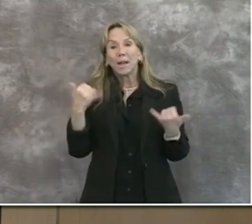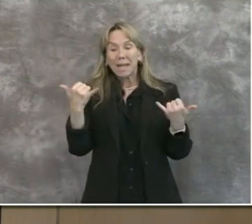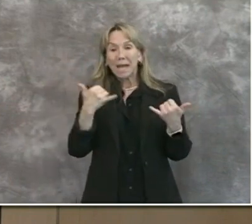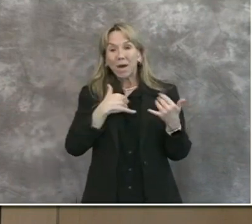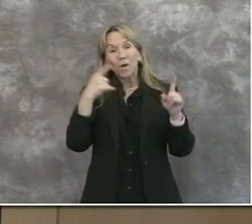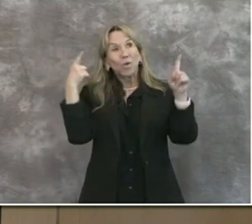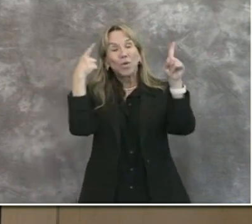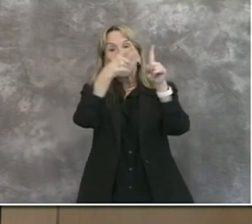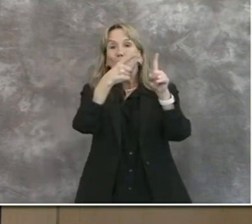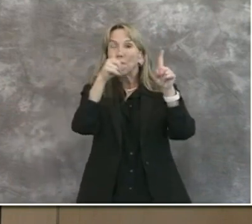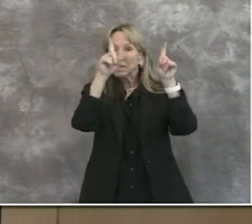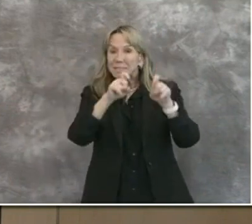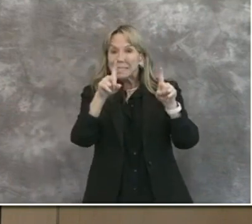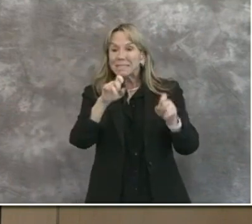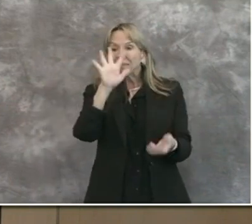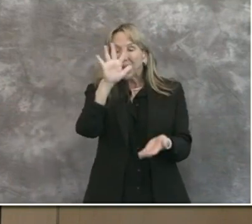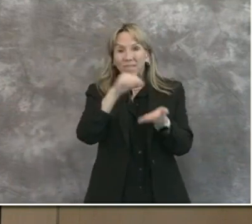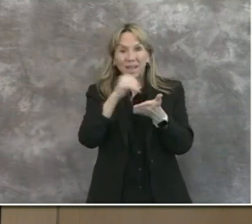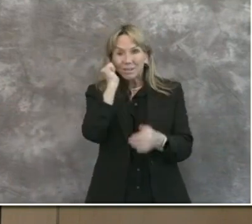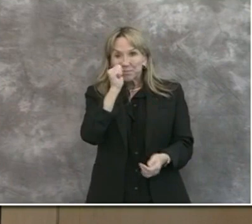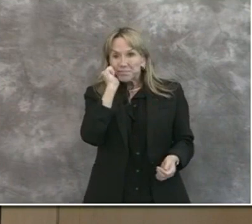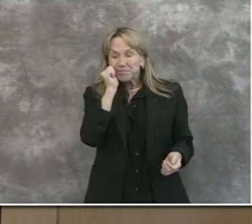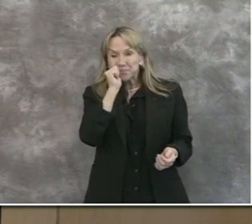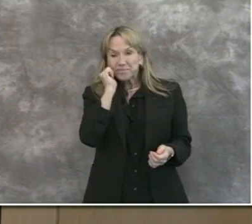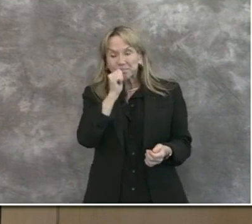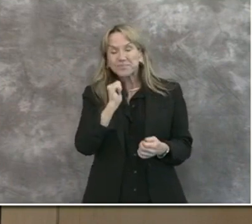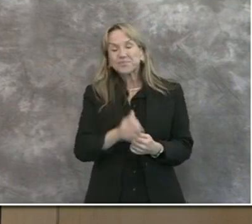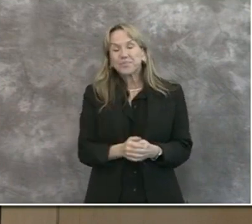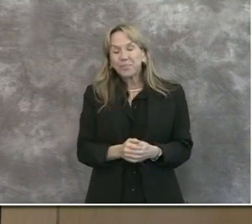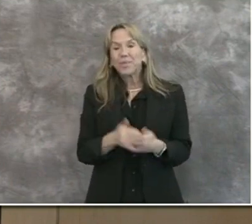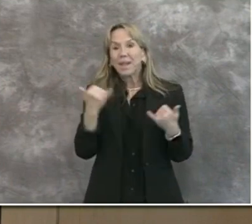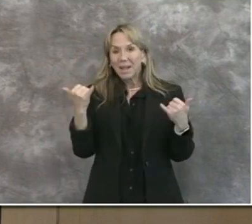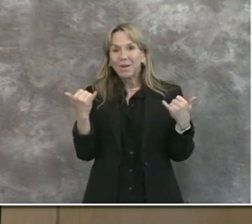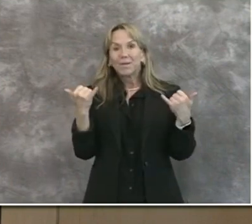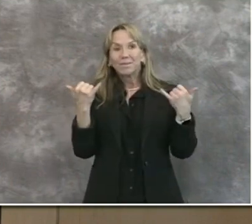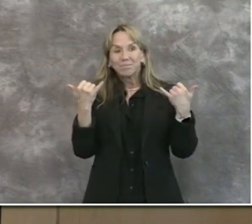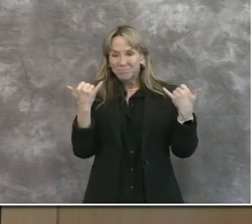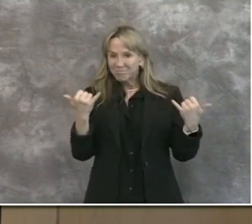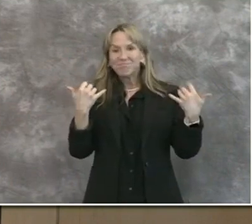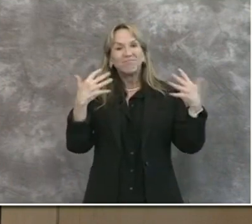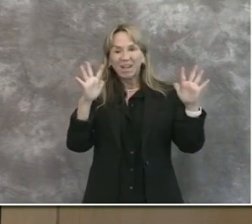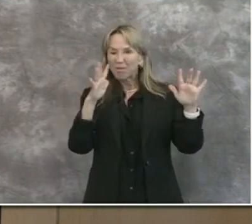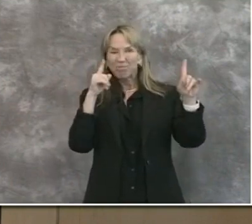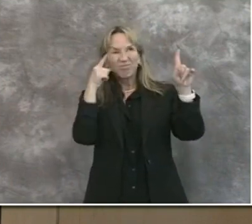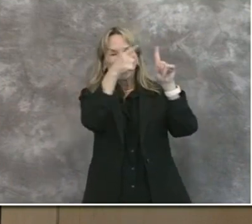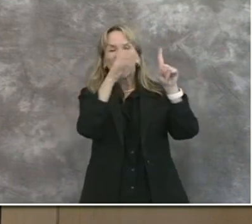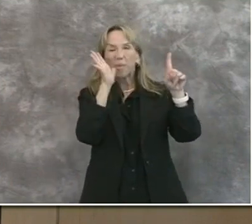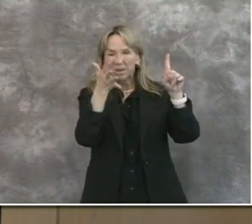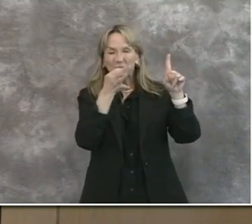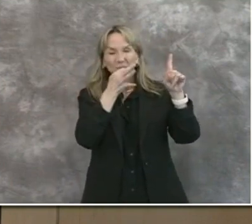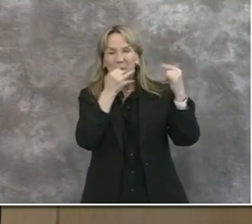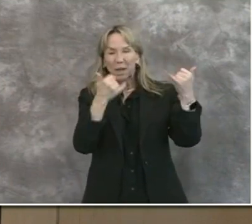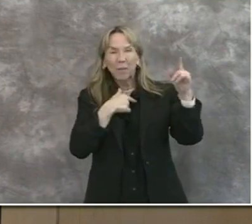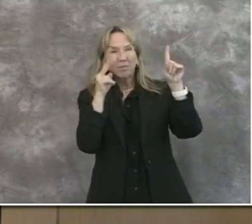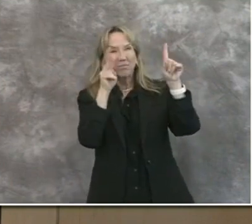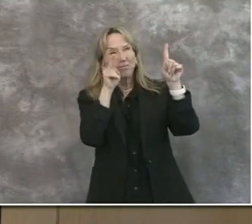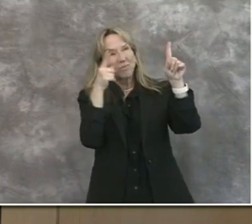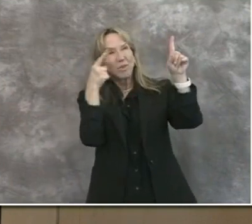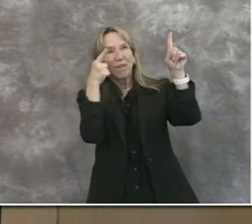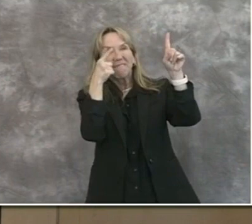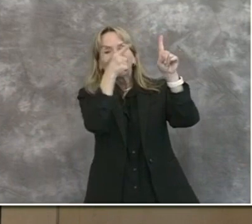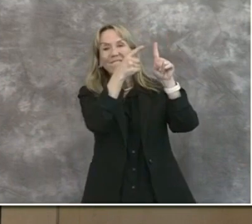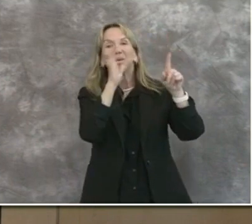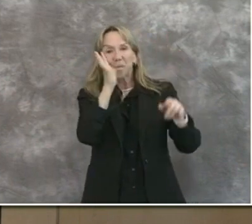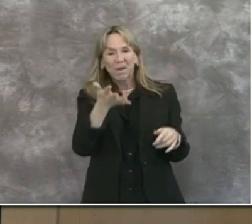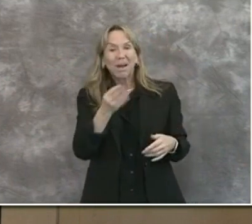,000 individuals per day is well within sight and we are trending in the right direction with